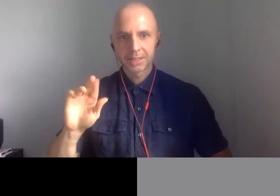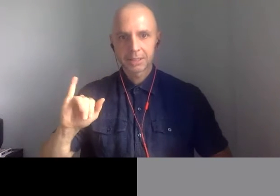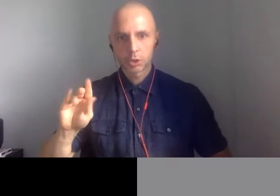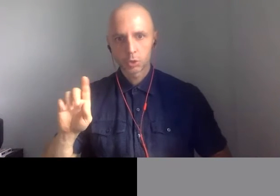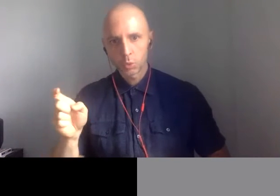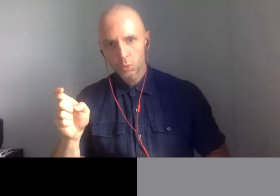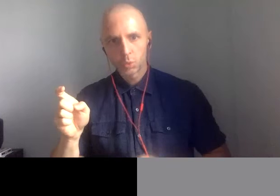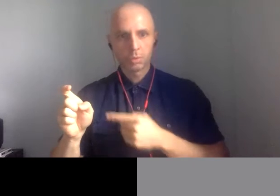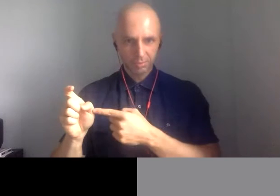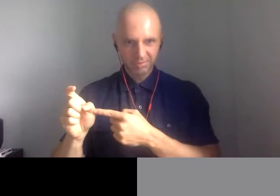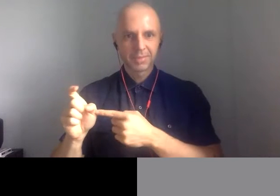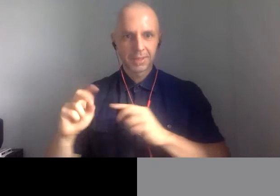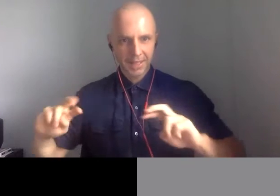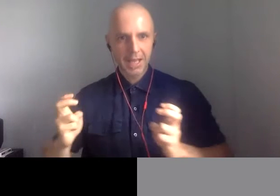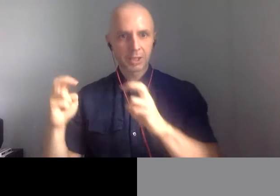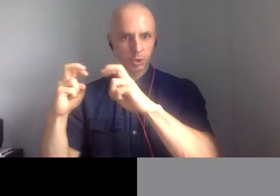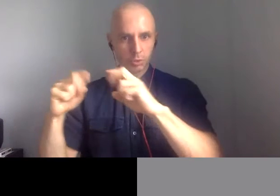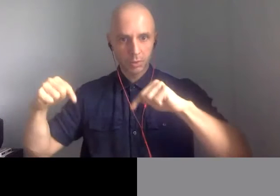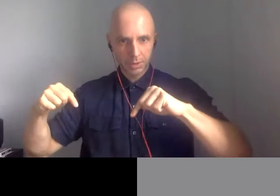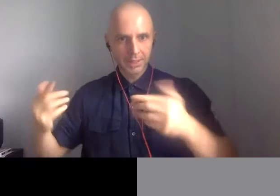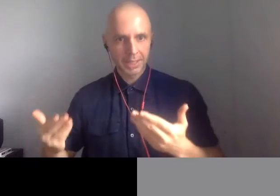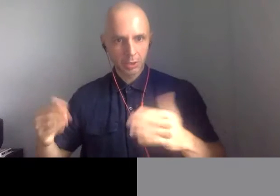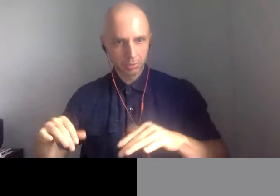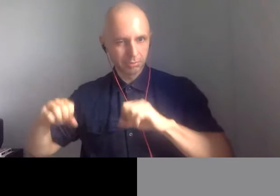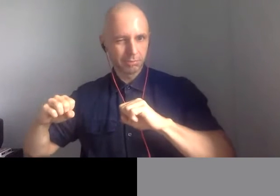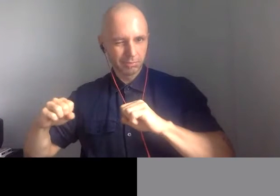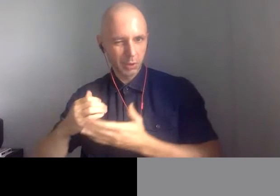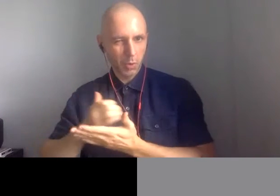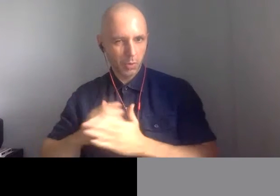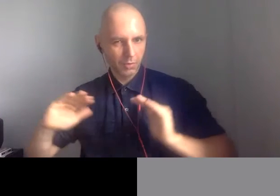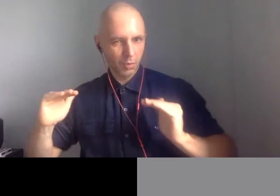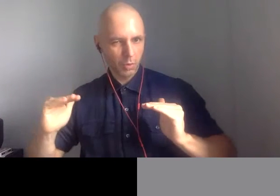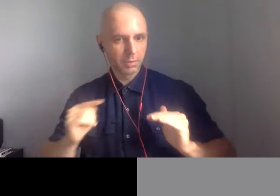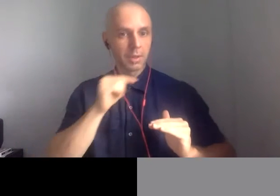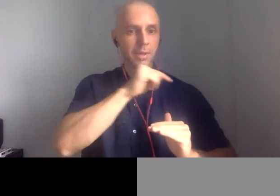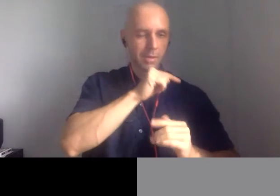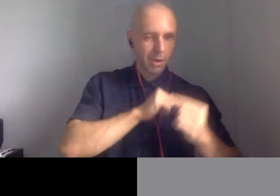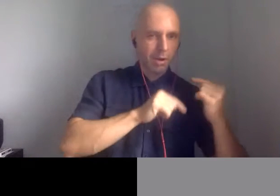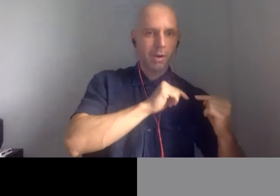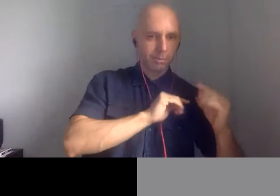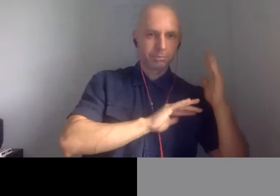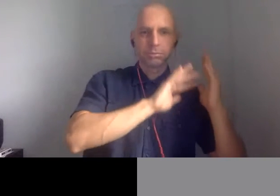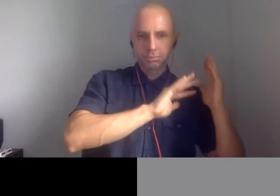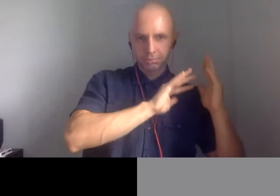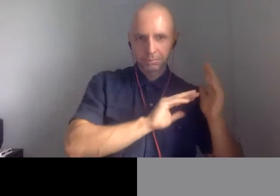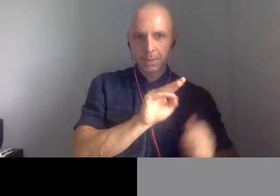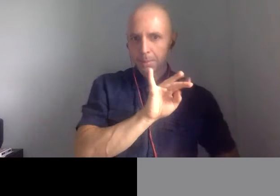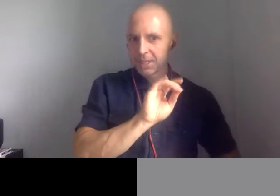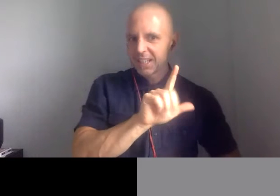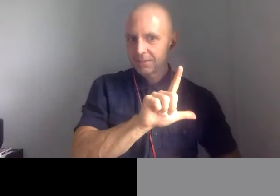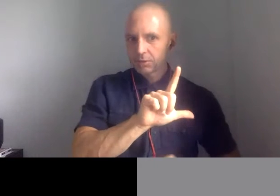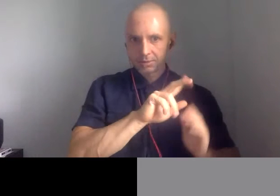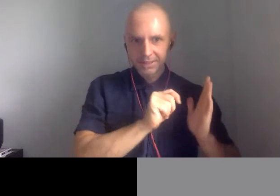and we go through time from the medieval period until the present, moving